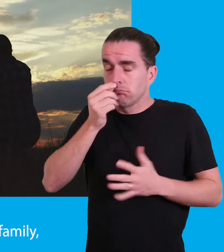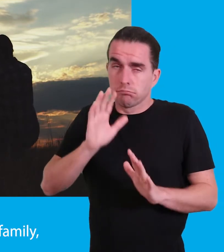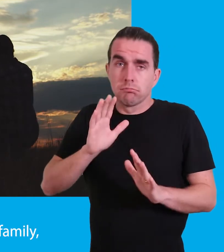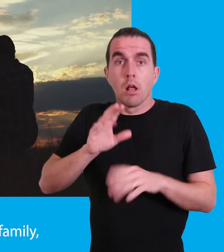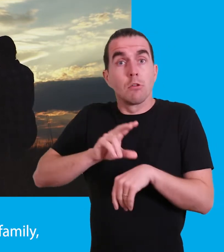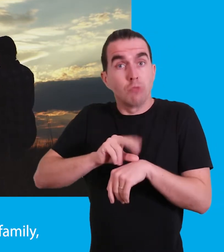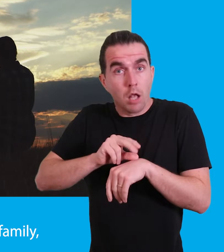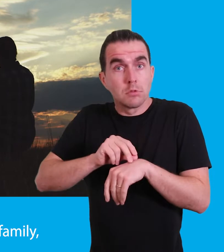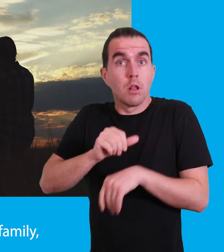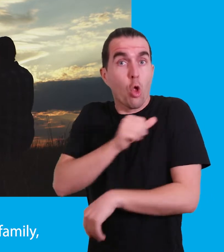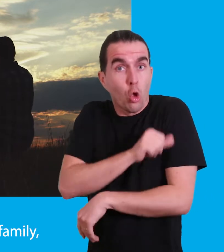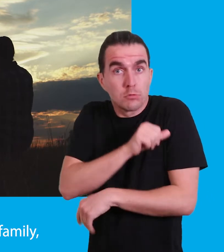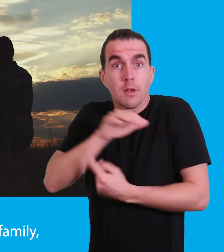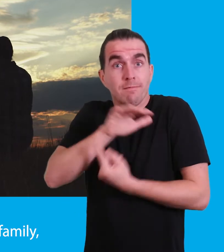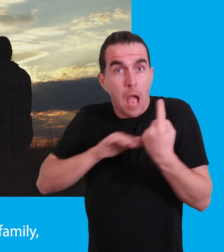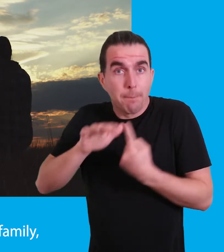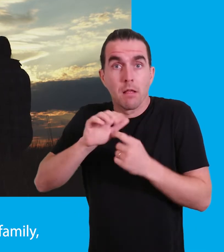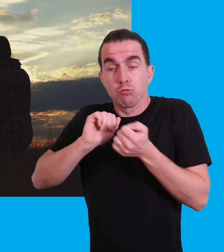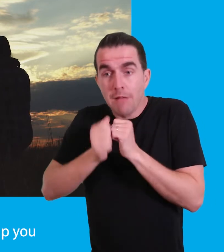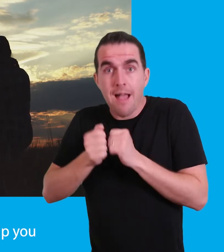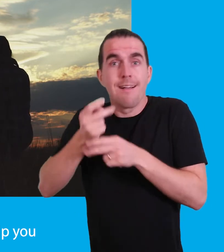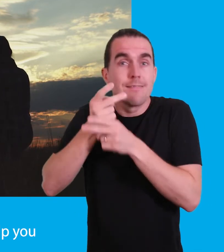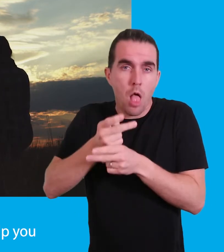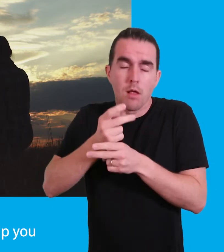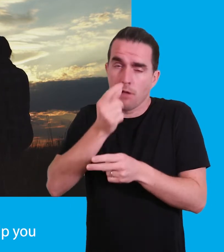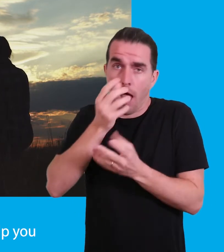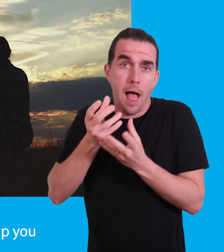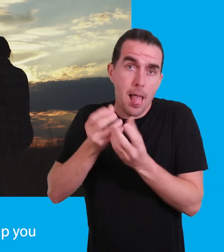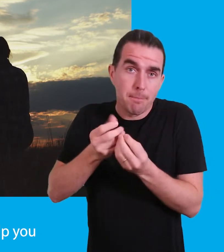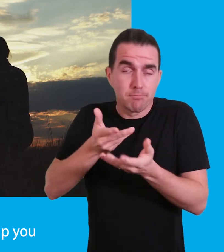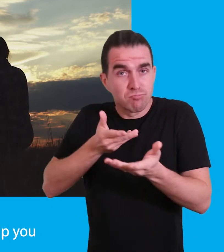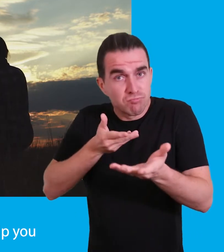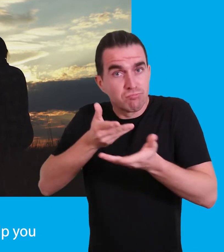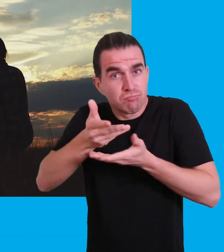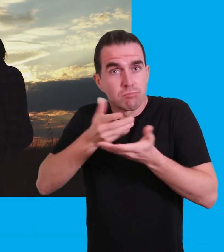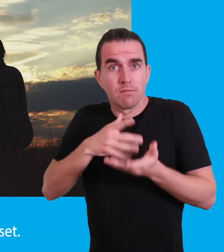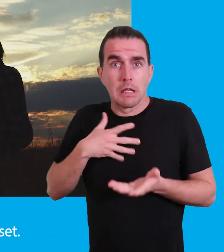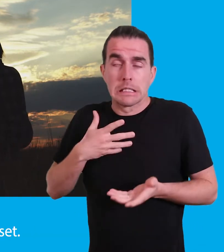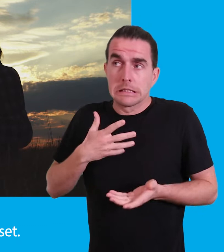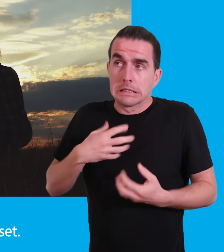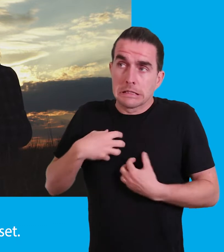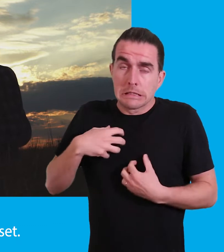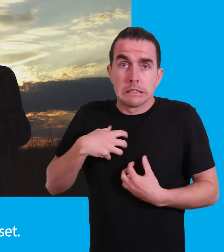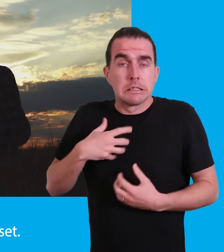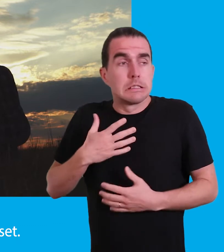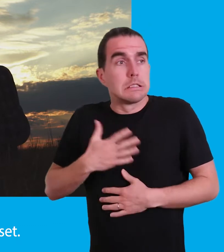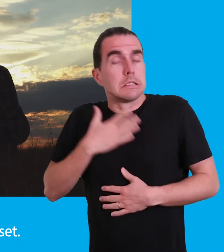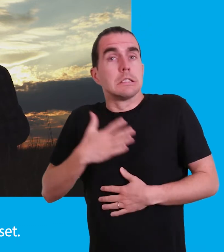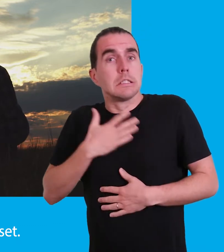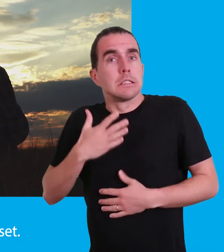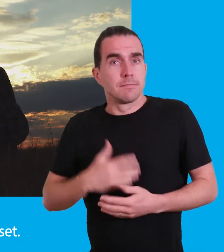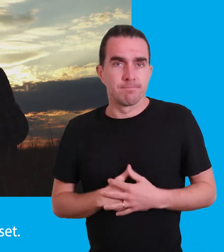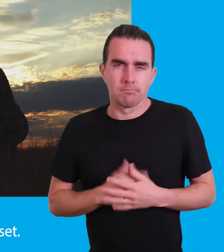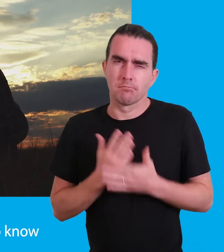The doctors, nurses, your family, friends and carers can help you if you feel scared or